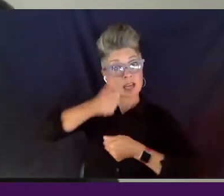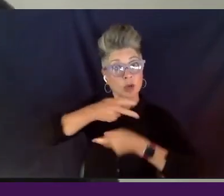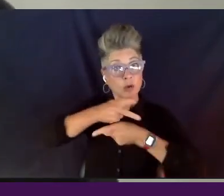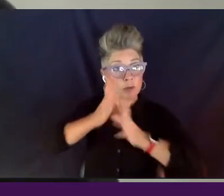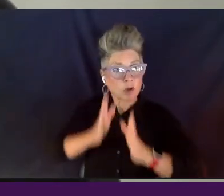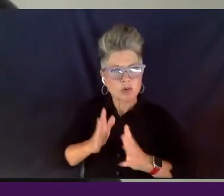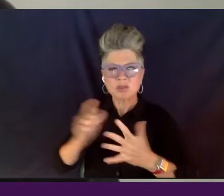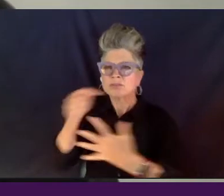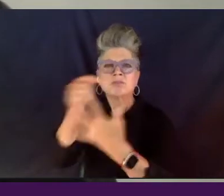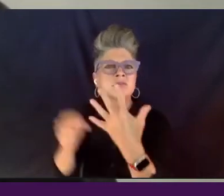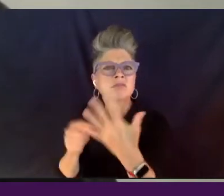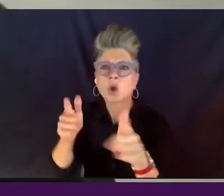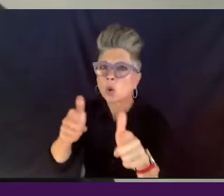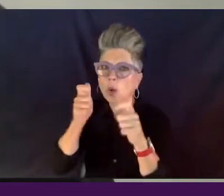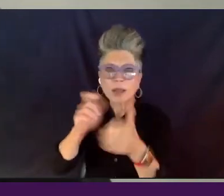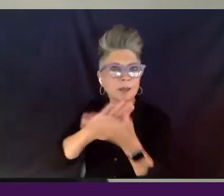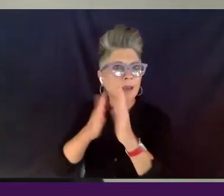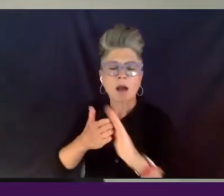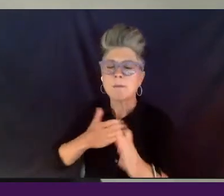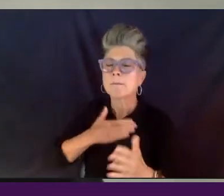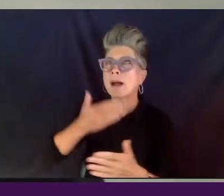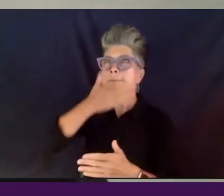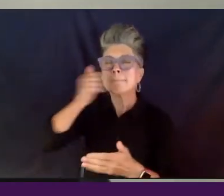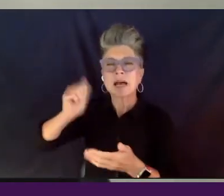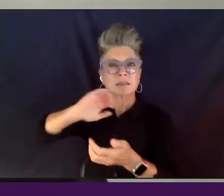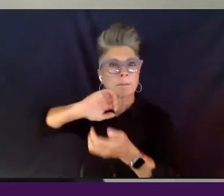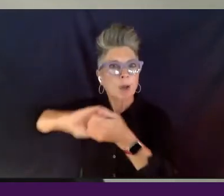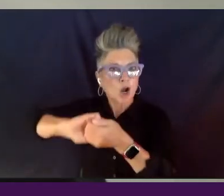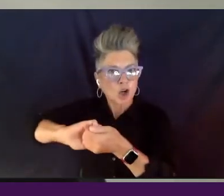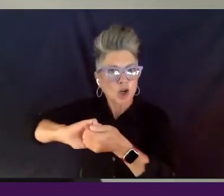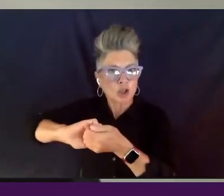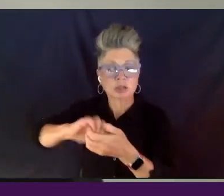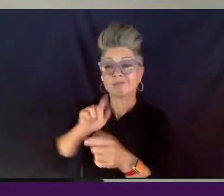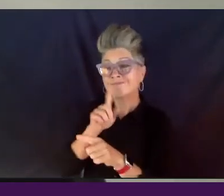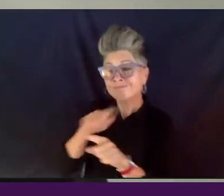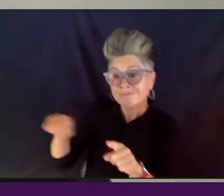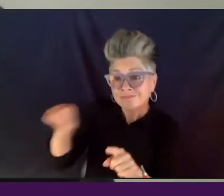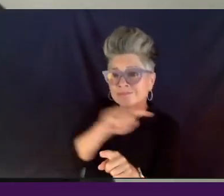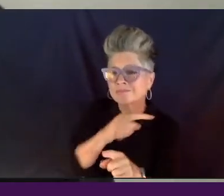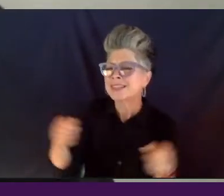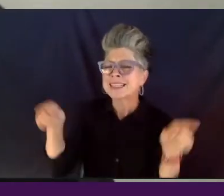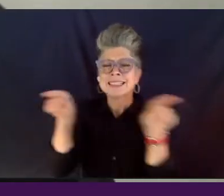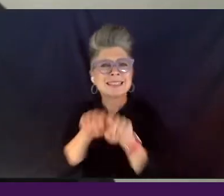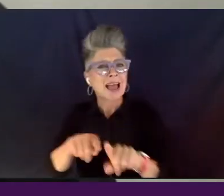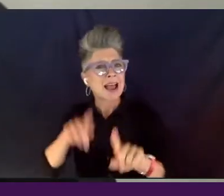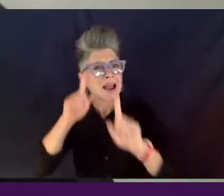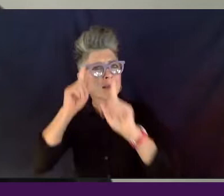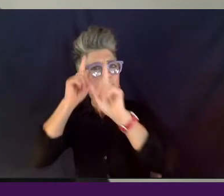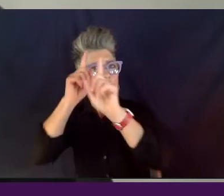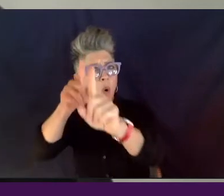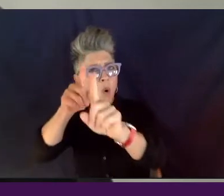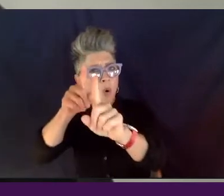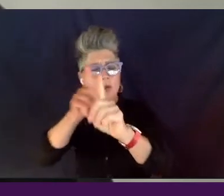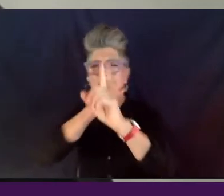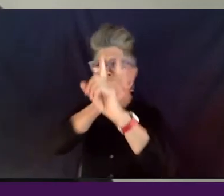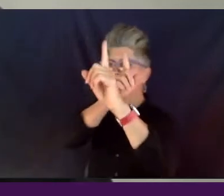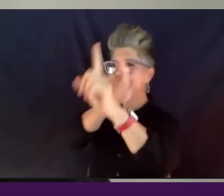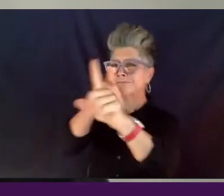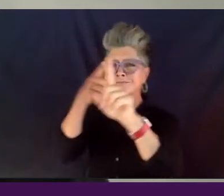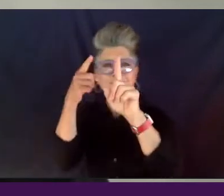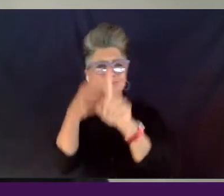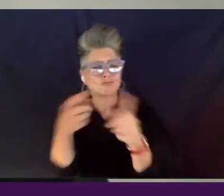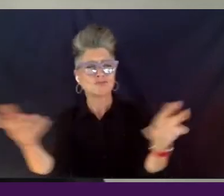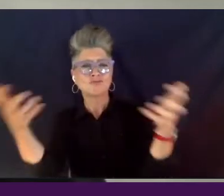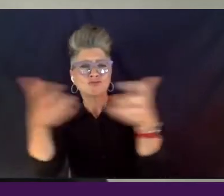quickly becoming my best partners. You know, those are folks who have the same goals, um, as we do, um,